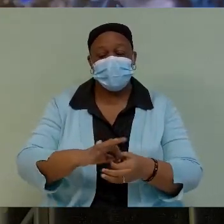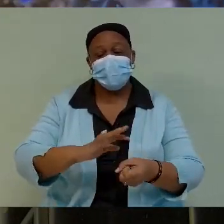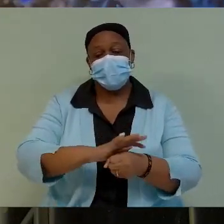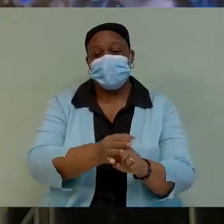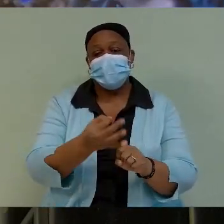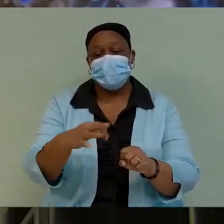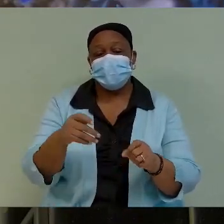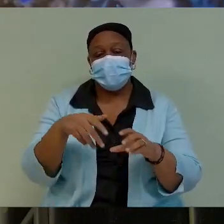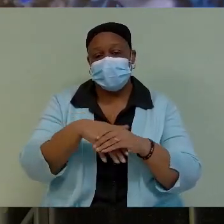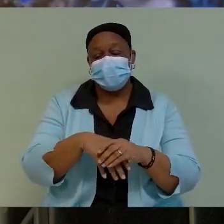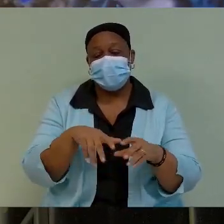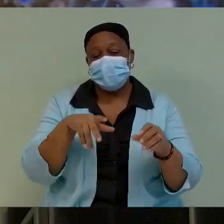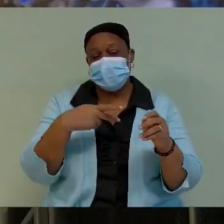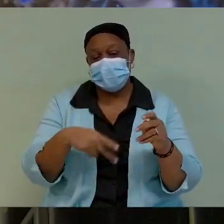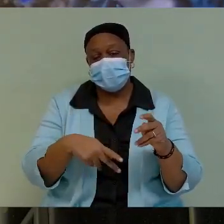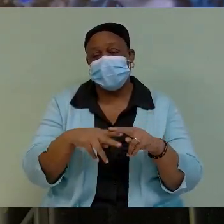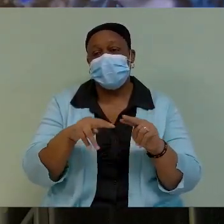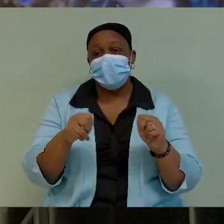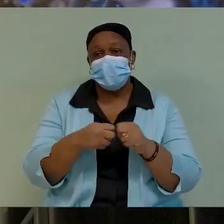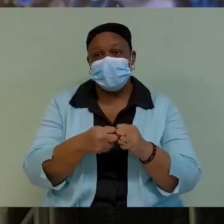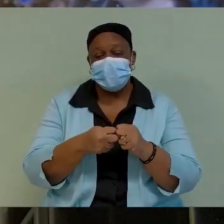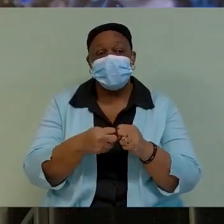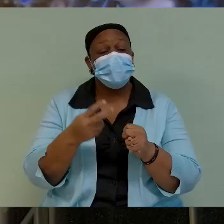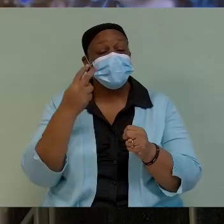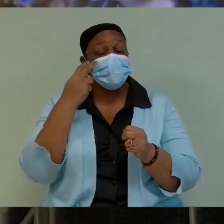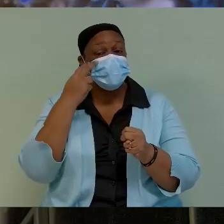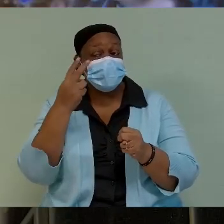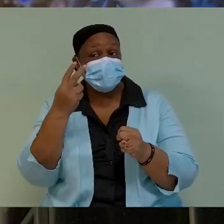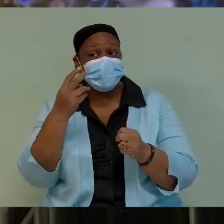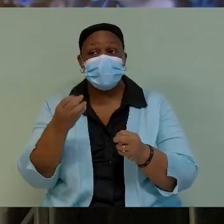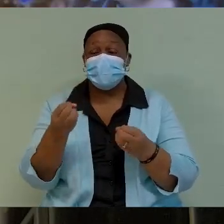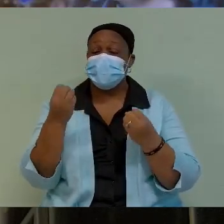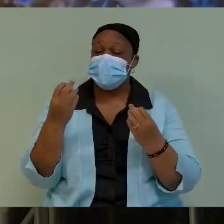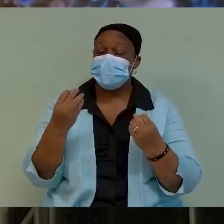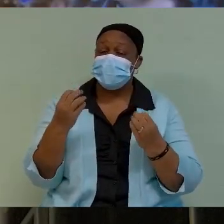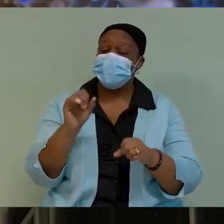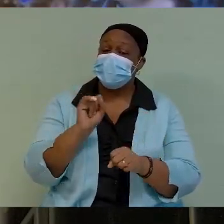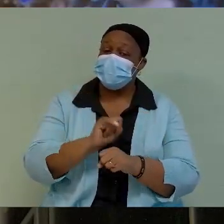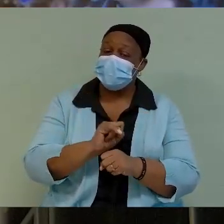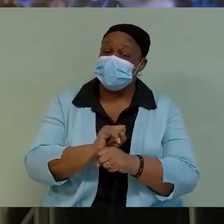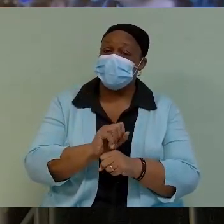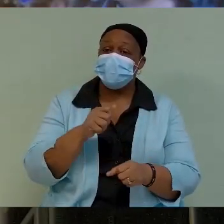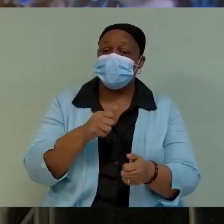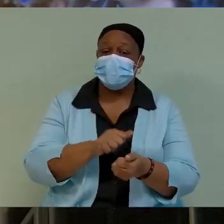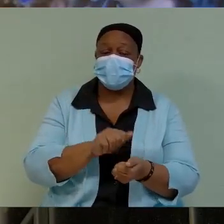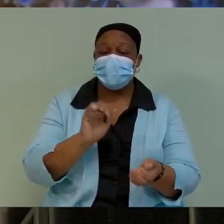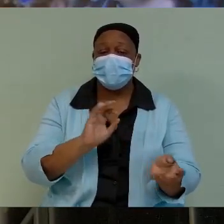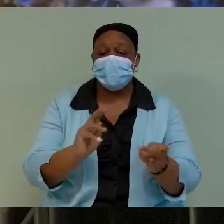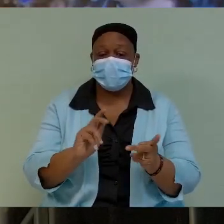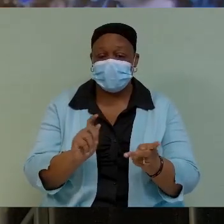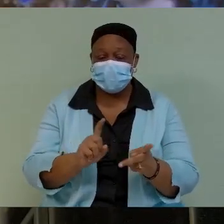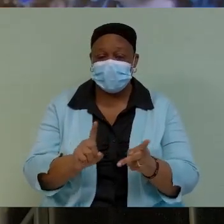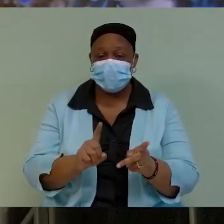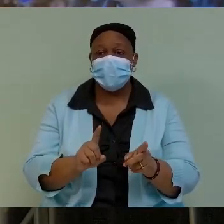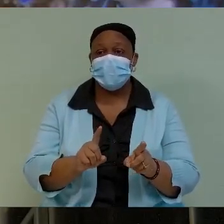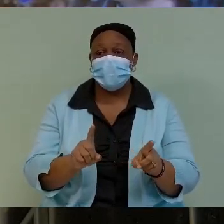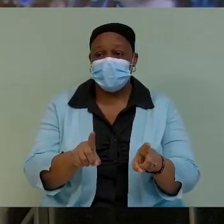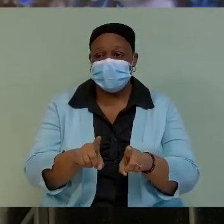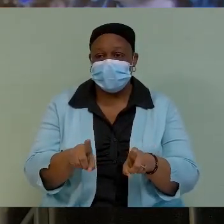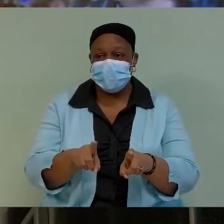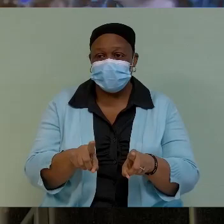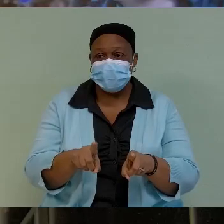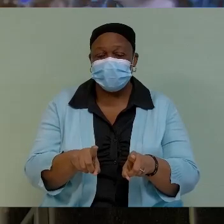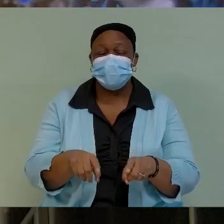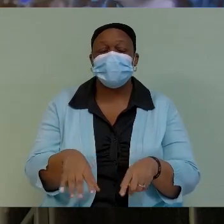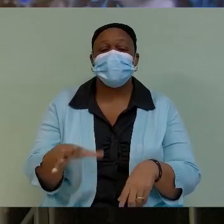and Nevis. I have seen the work that they have been putting in, and I also see the plans for when we